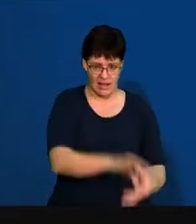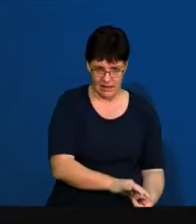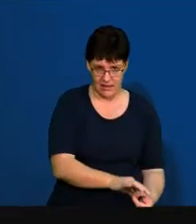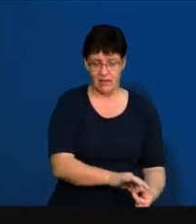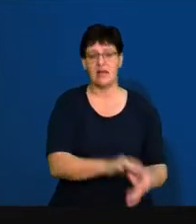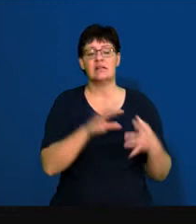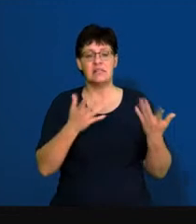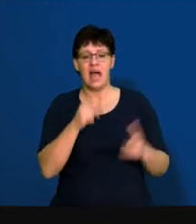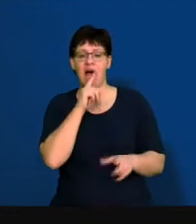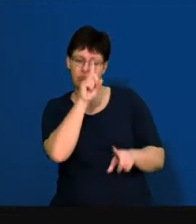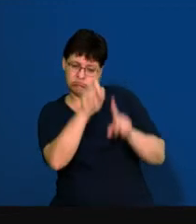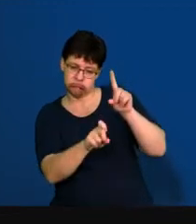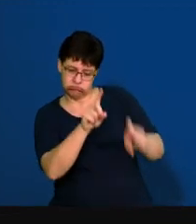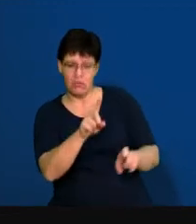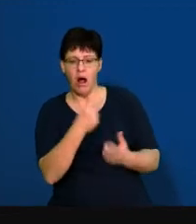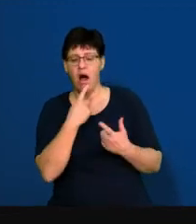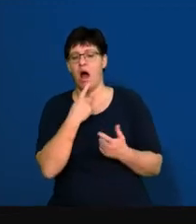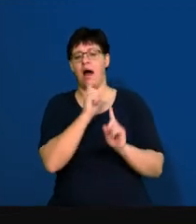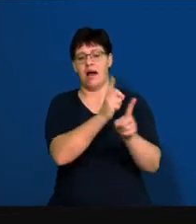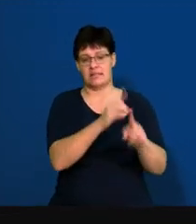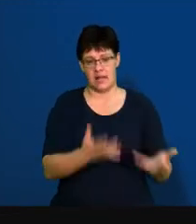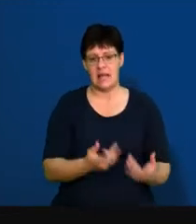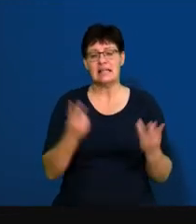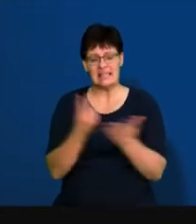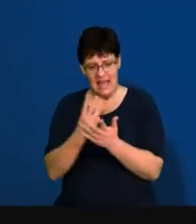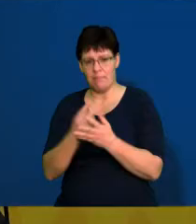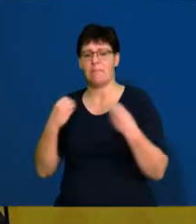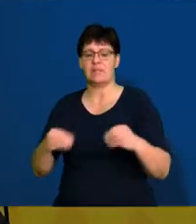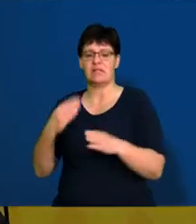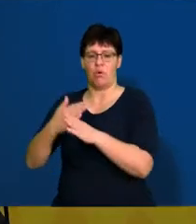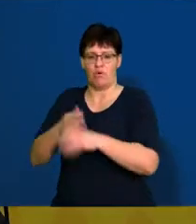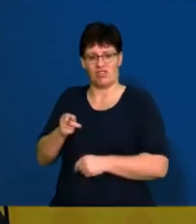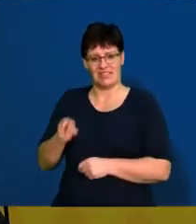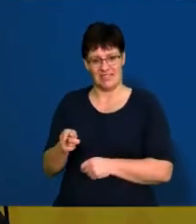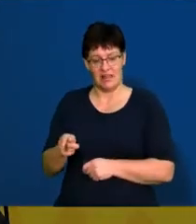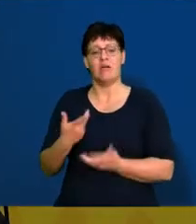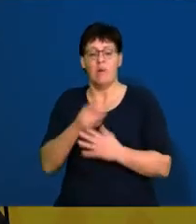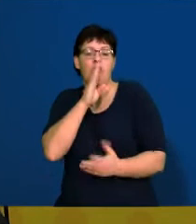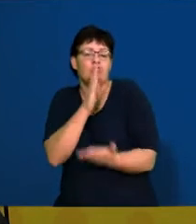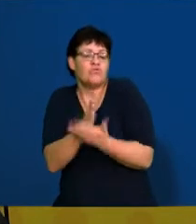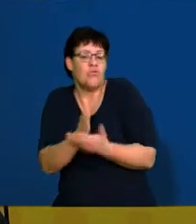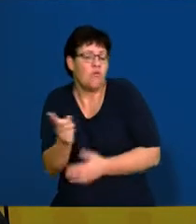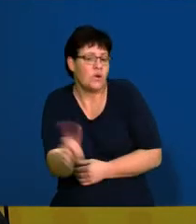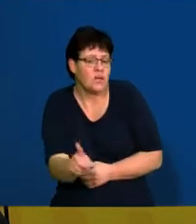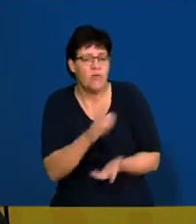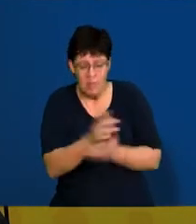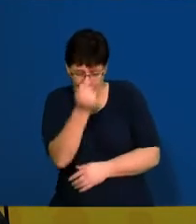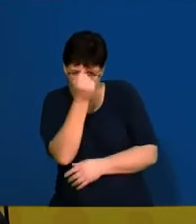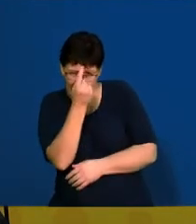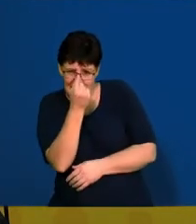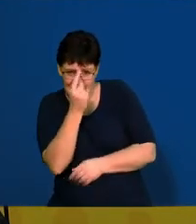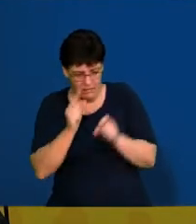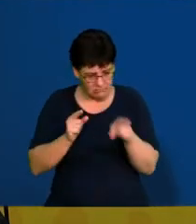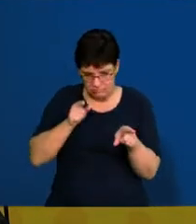you on that. The same with business operations. So you need to make sure that you understand those